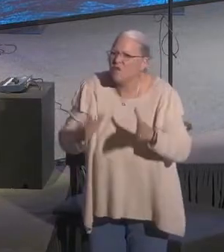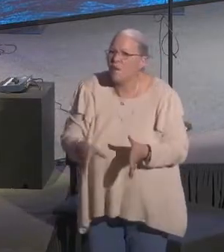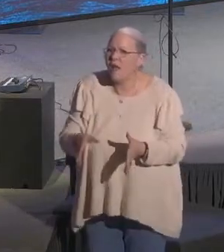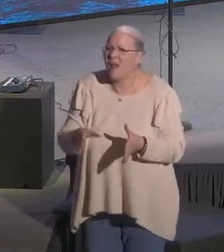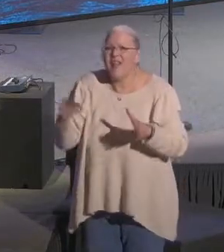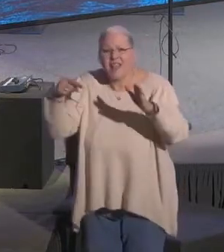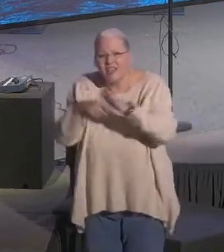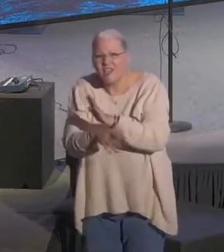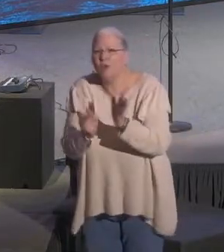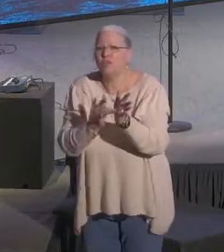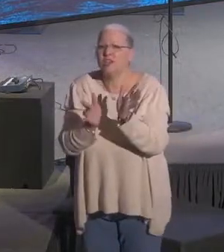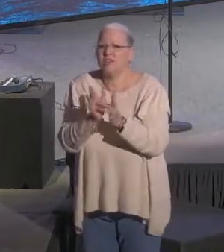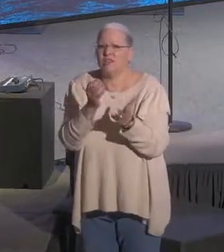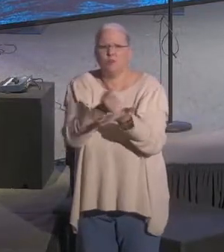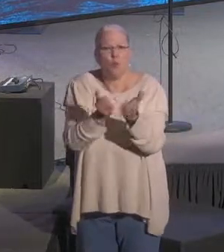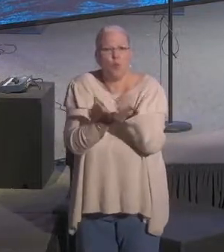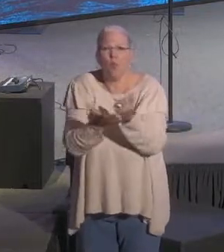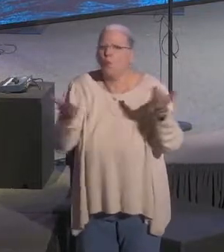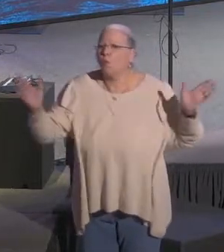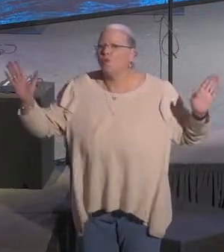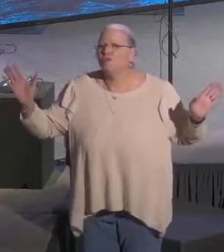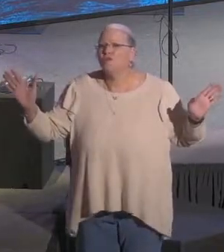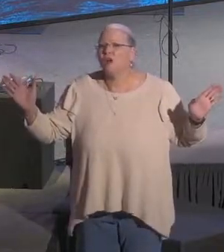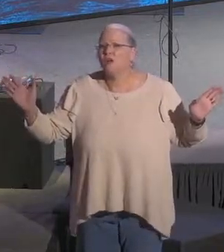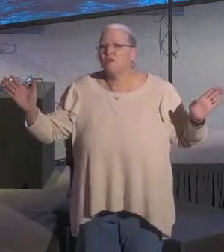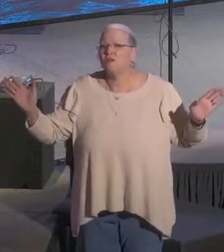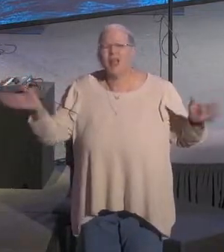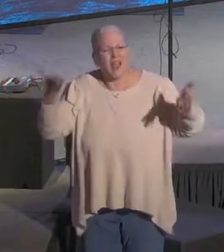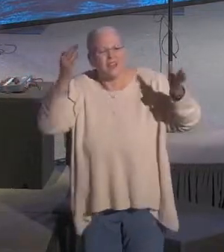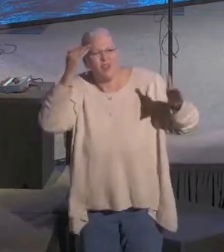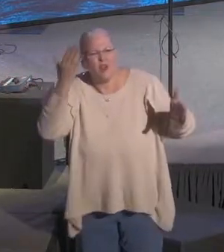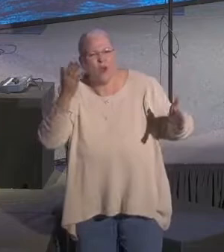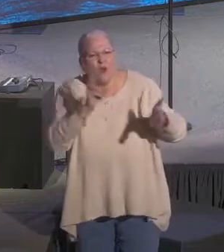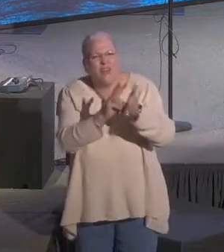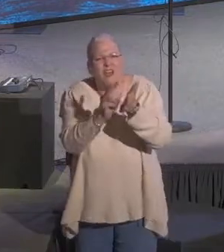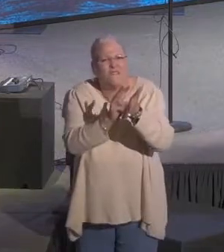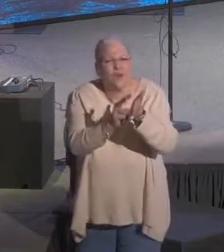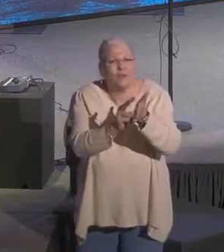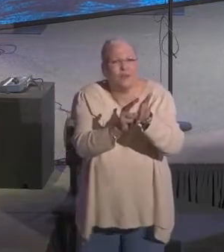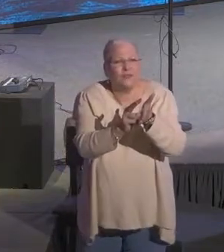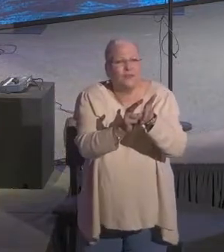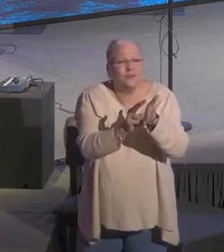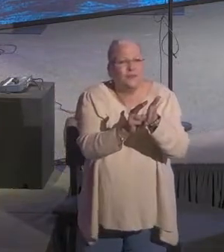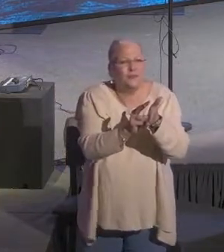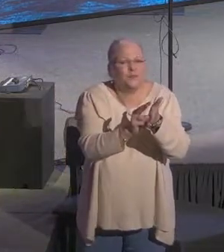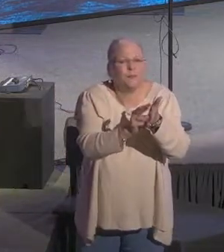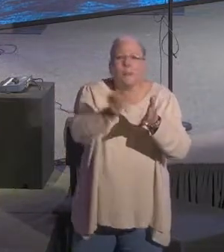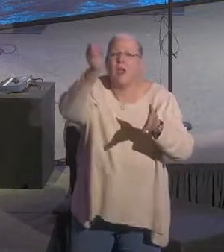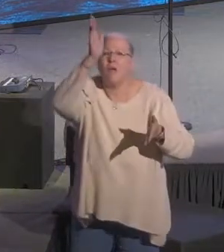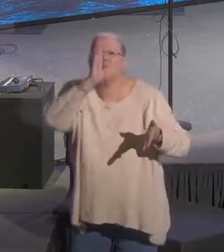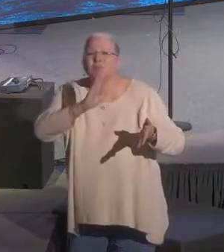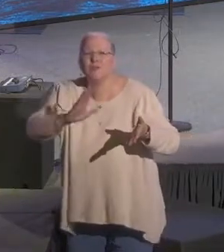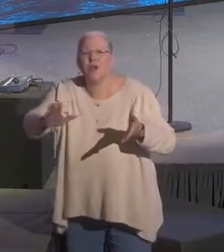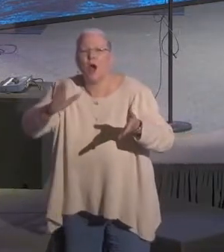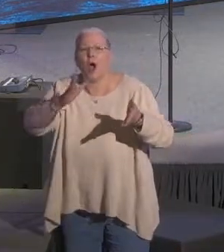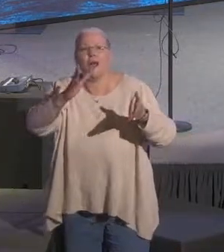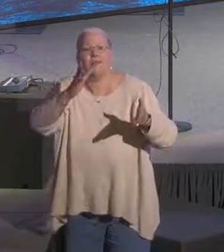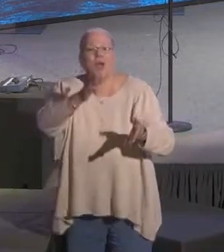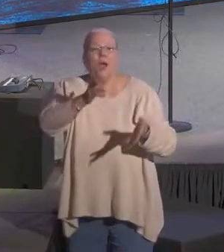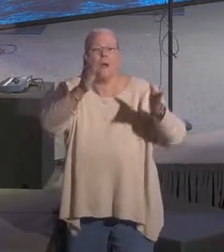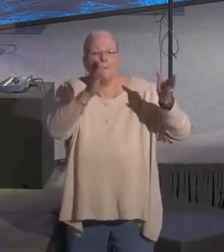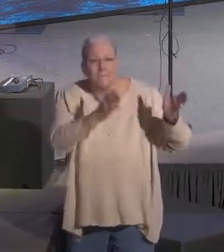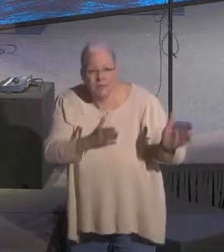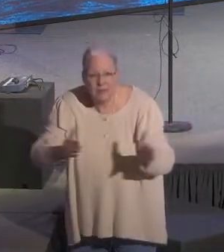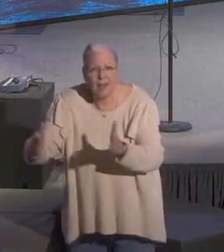put him to death by nailing him to a cross. Now, you know what jumps out at me in that statement? It was God's deliberate plan, the